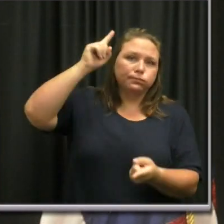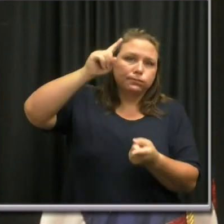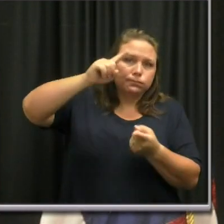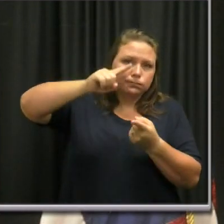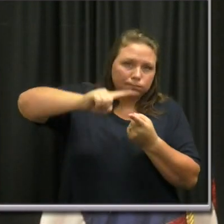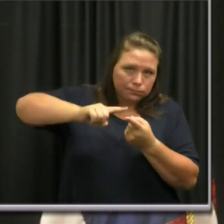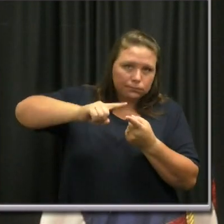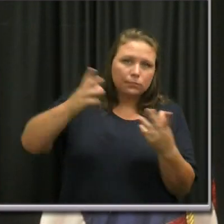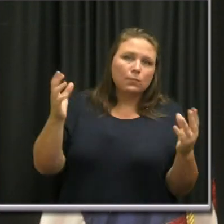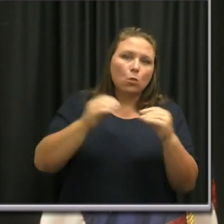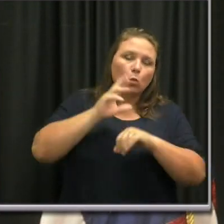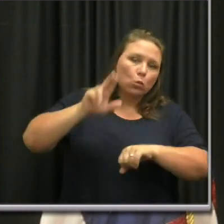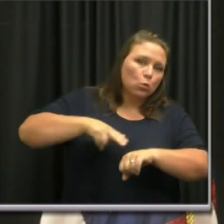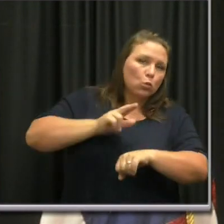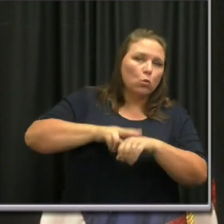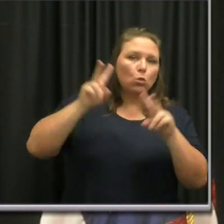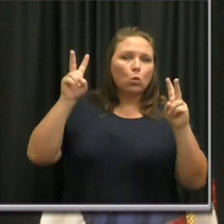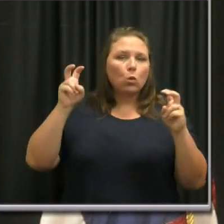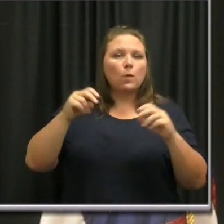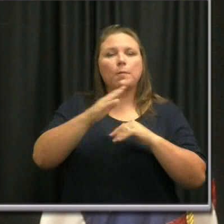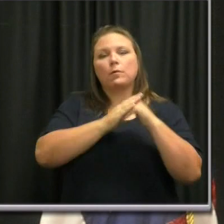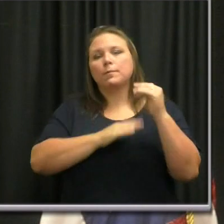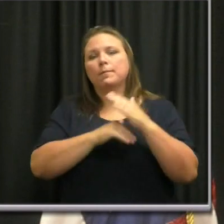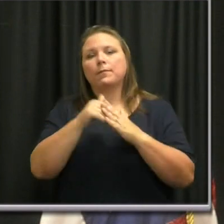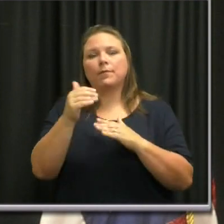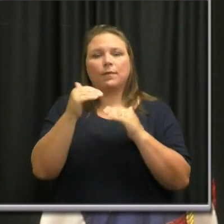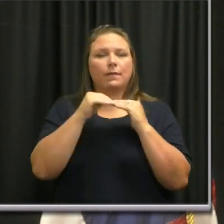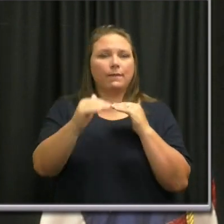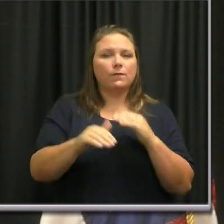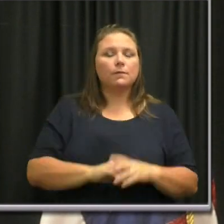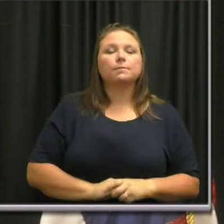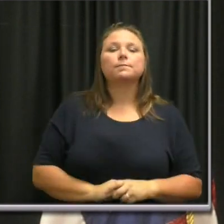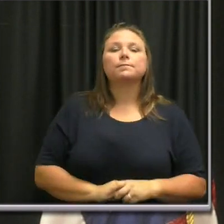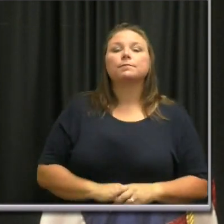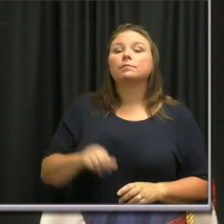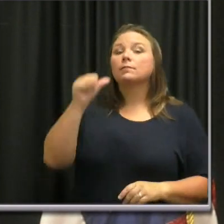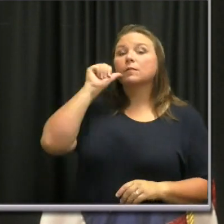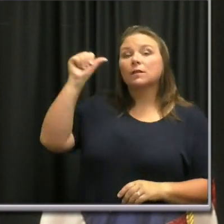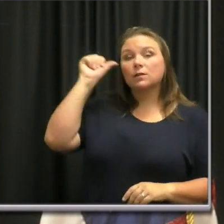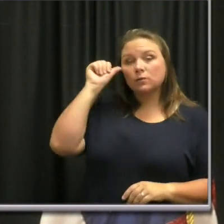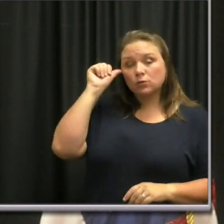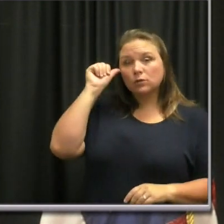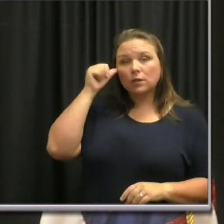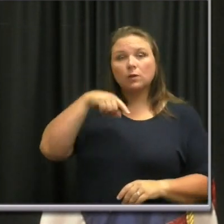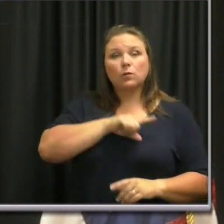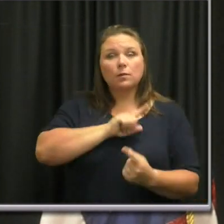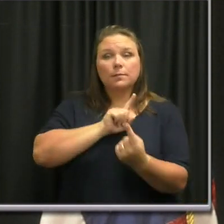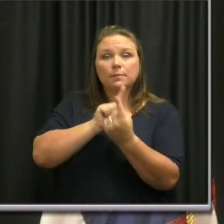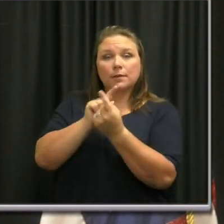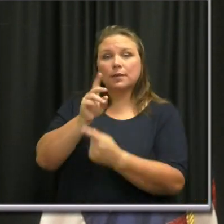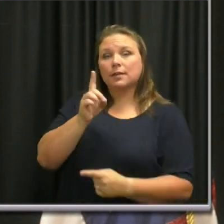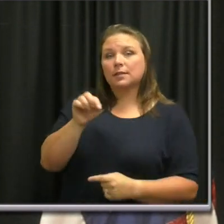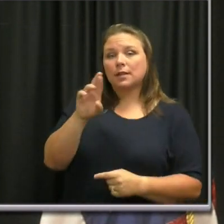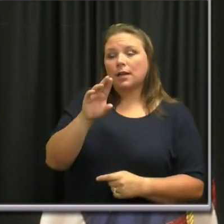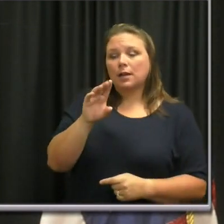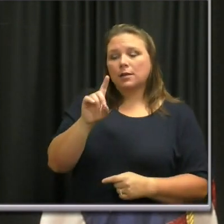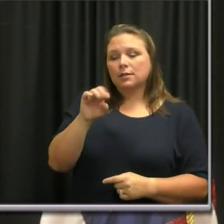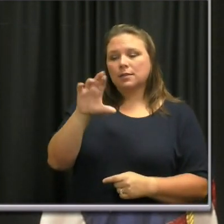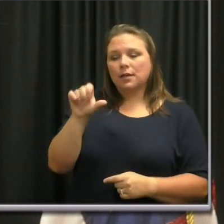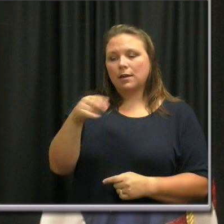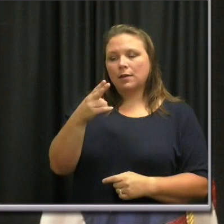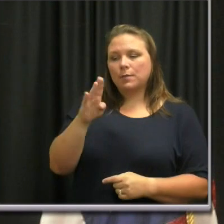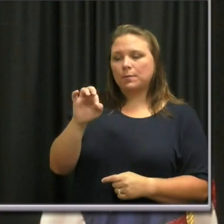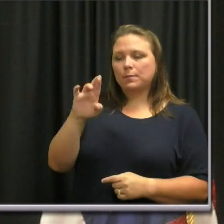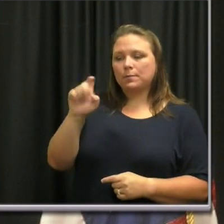more normal and more comfortable level. Yesterday, as the mayor said, we met with Dr. Deborah Birx. She